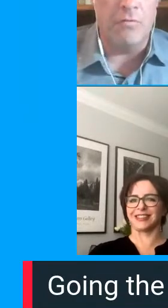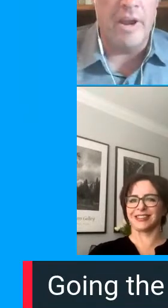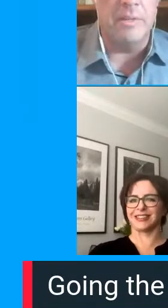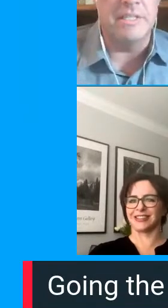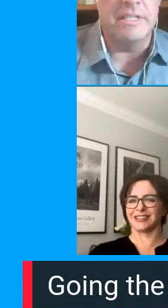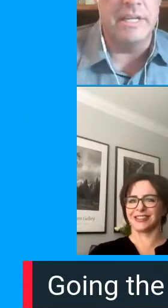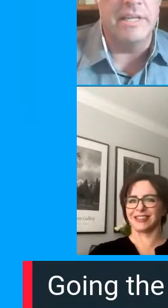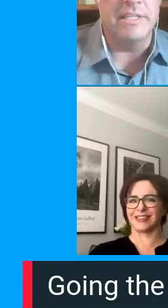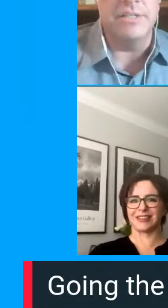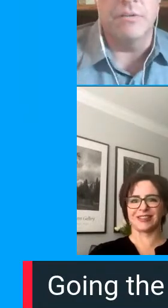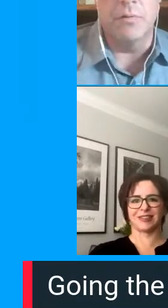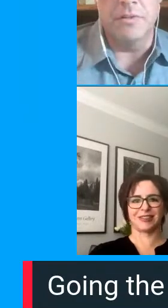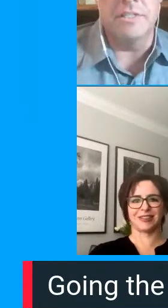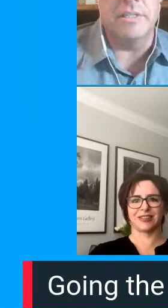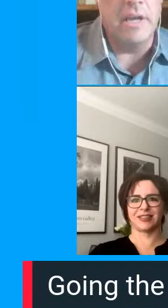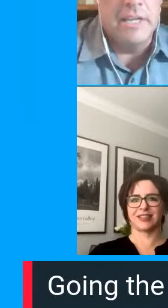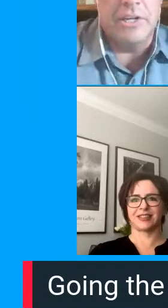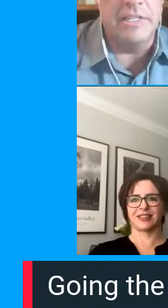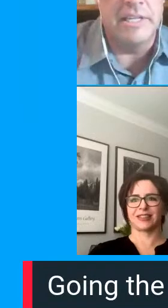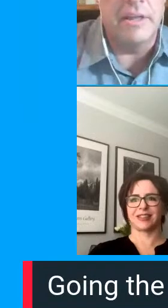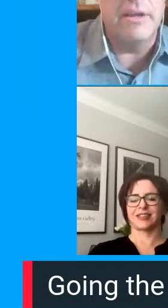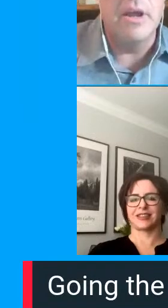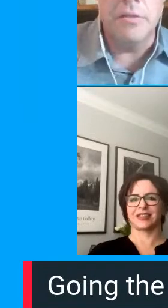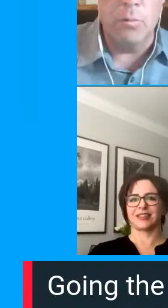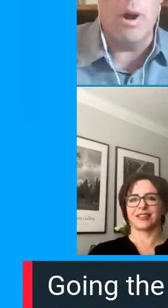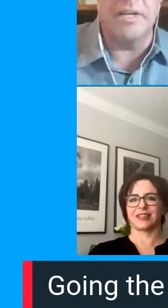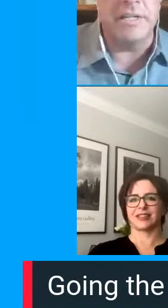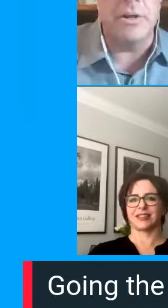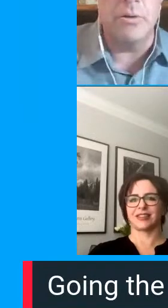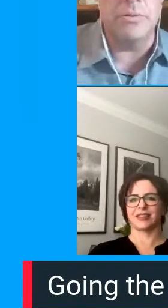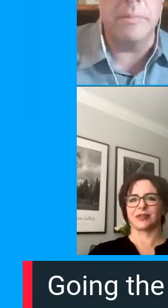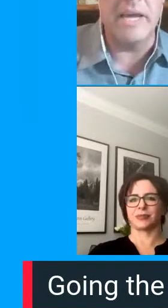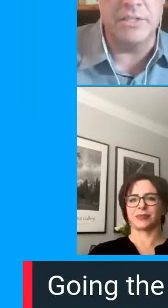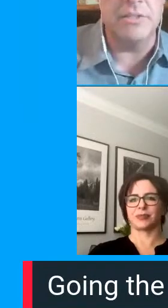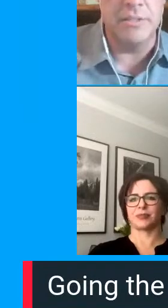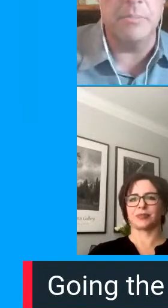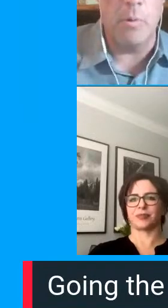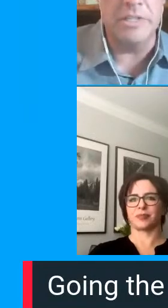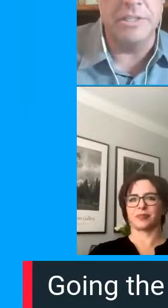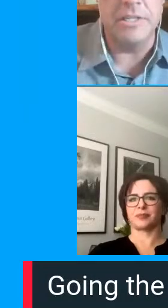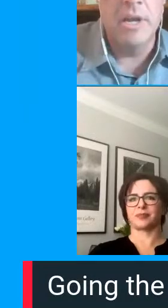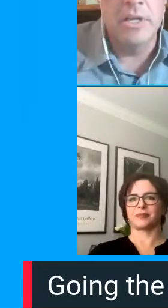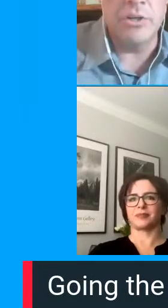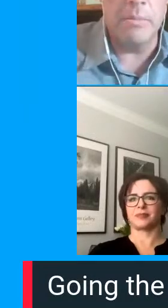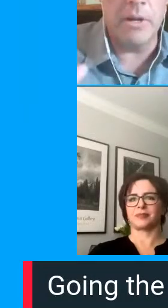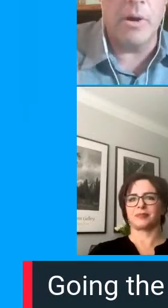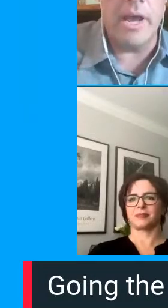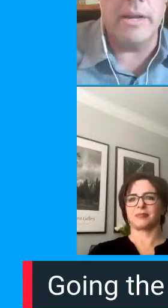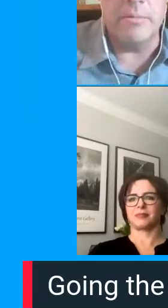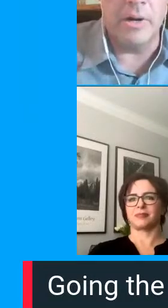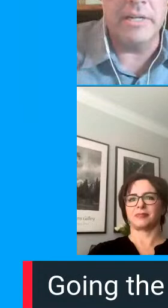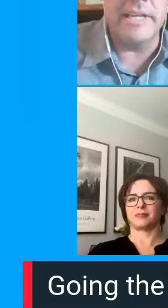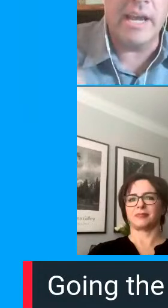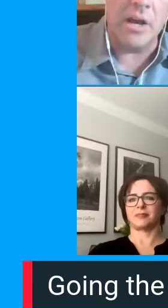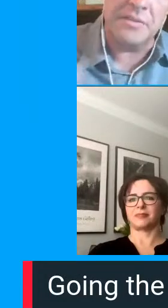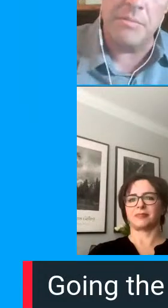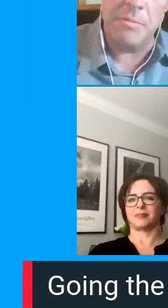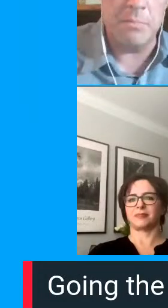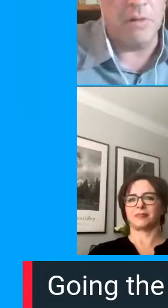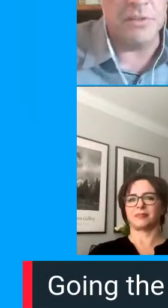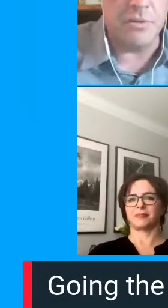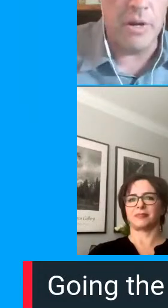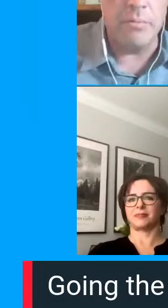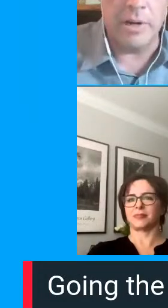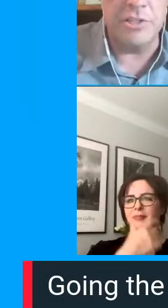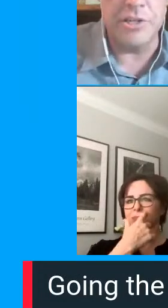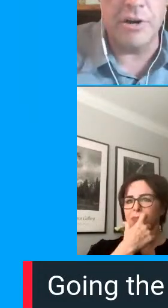for families to see this and so forth it's as you can see they they're wanting to know some answers to some questions so i'm going to go ahead and we're going to take off some